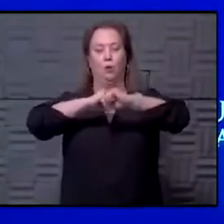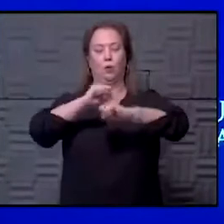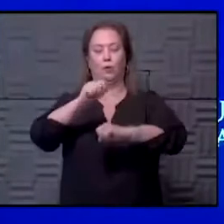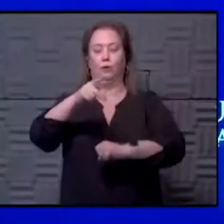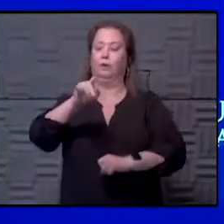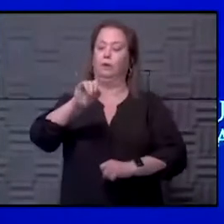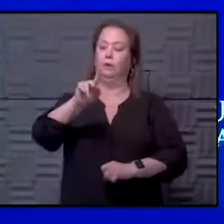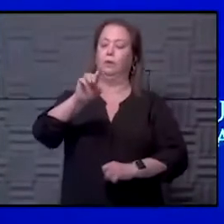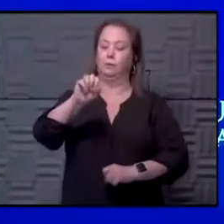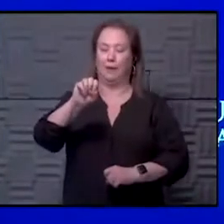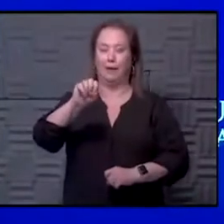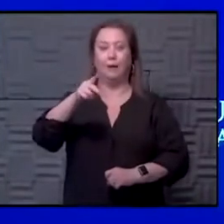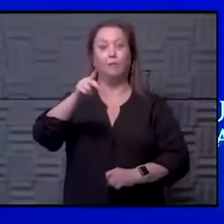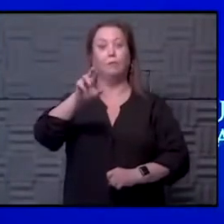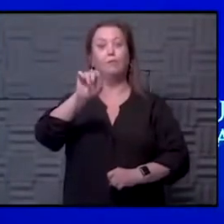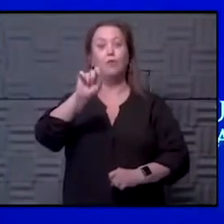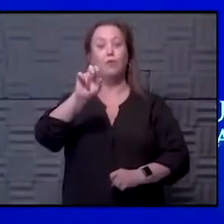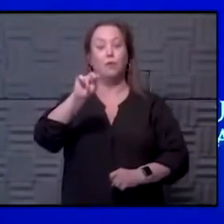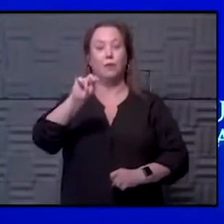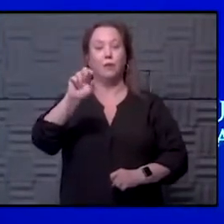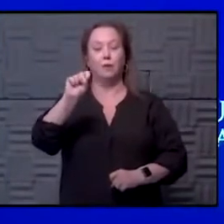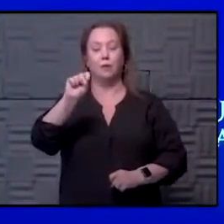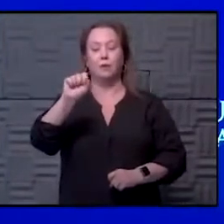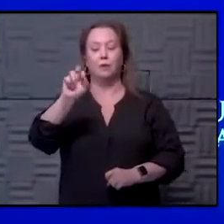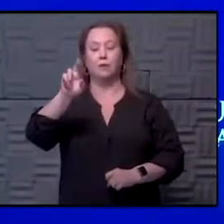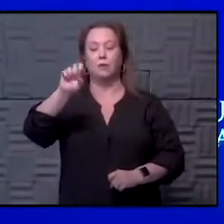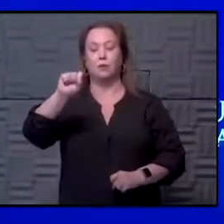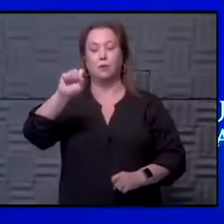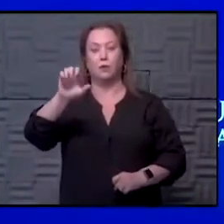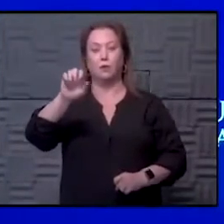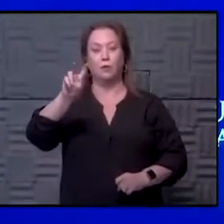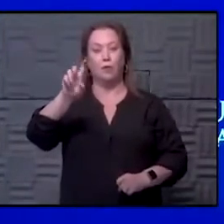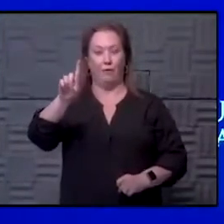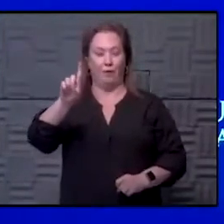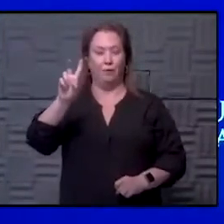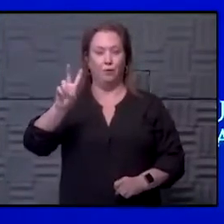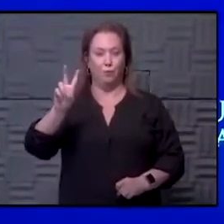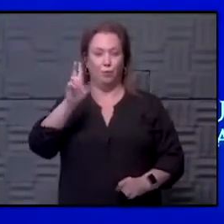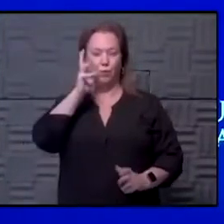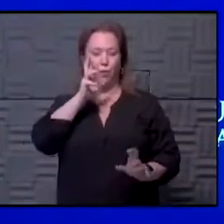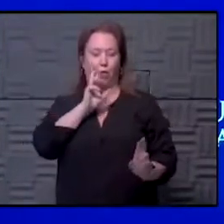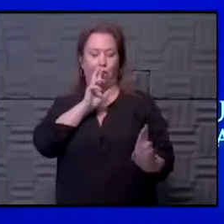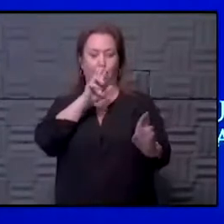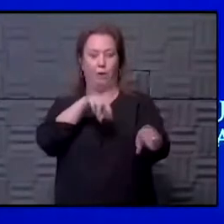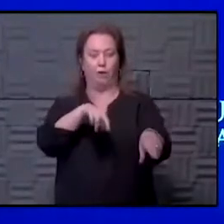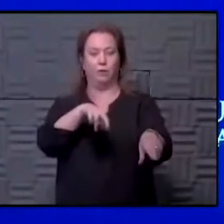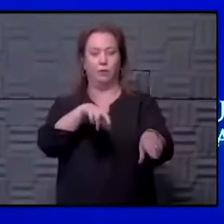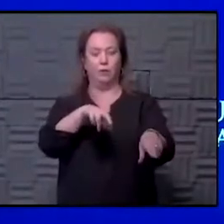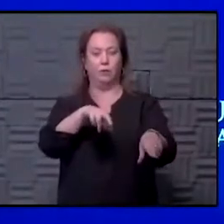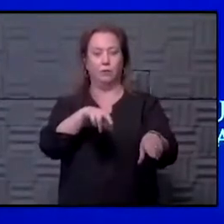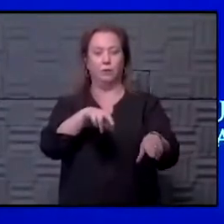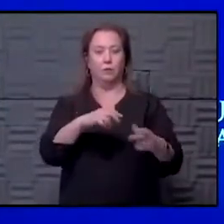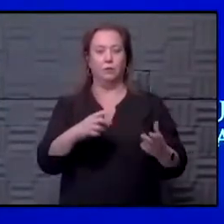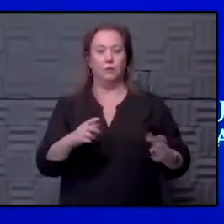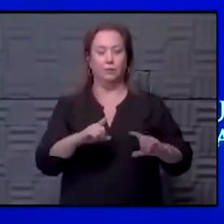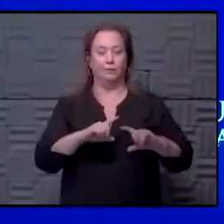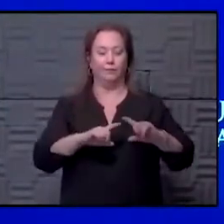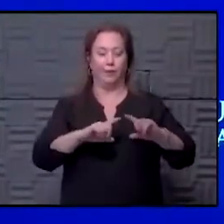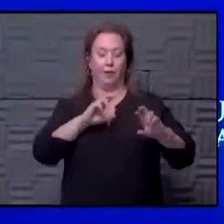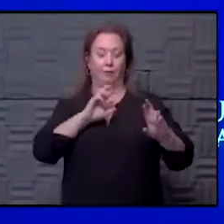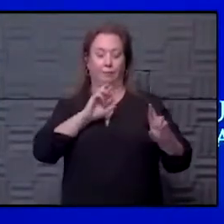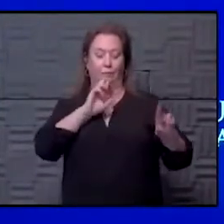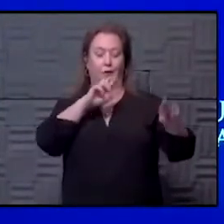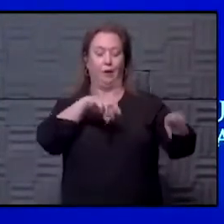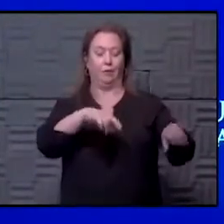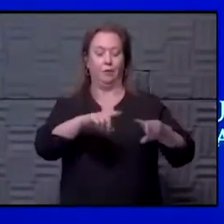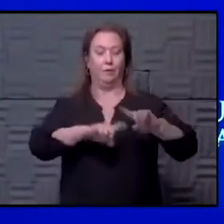protein of SARS-CoV-2. So, you're going to have an immune reaction, and that can manifest itself in different ways, just as